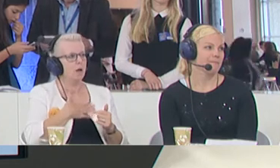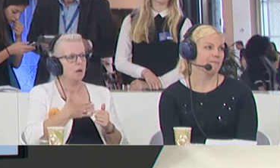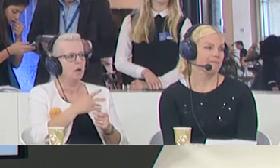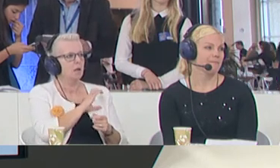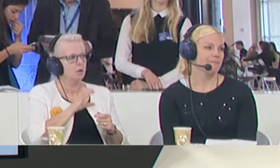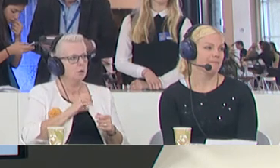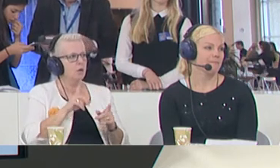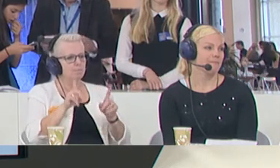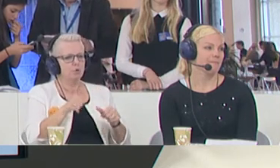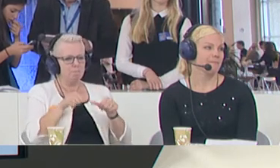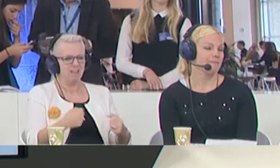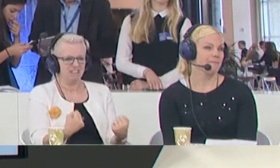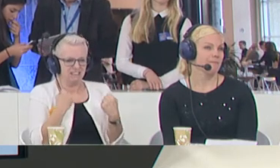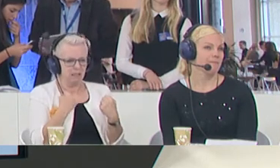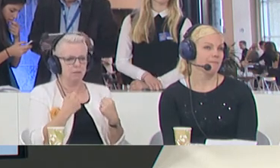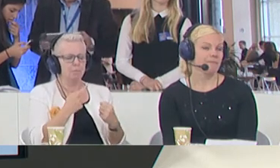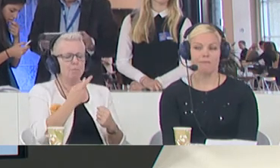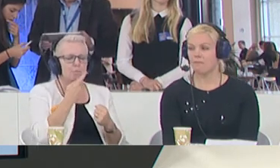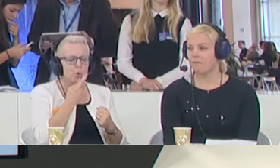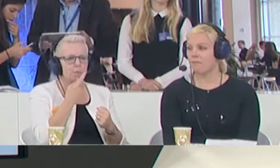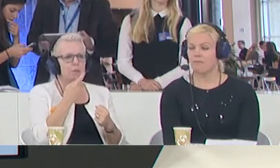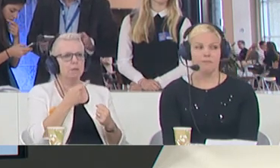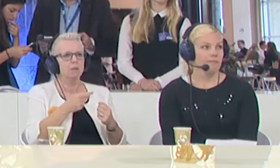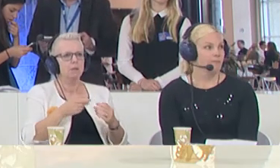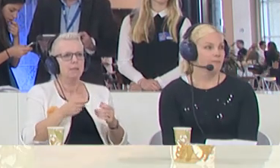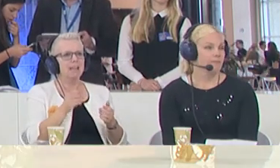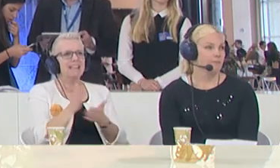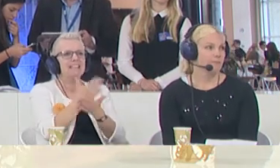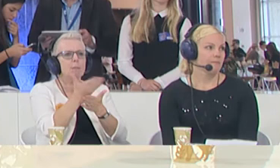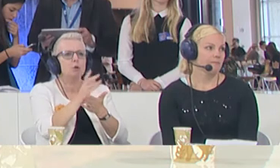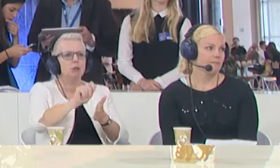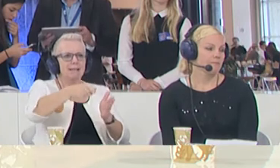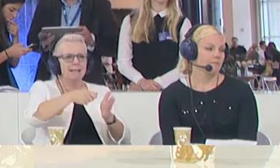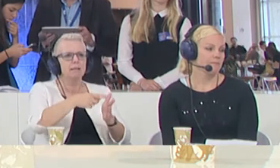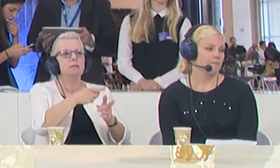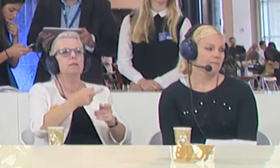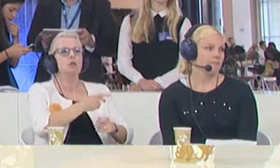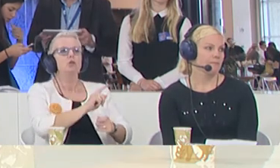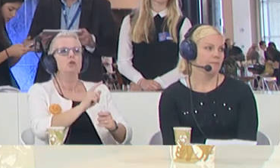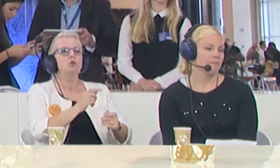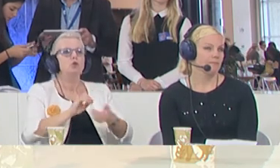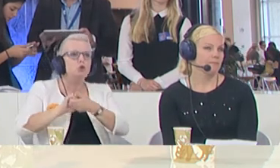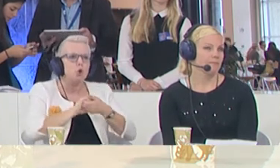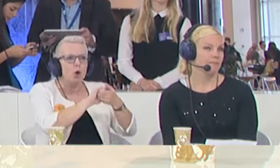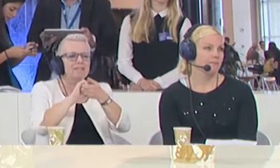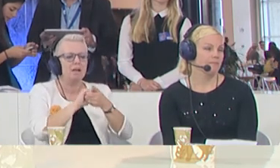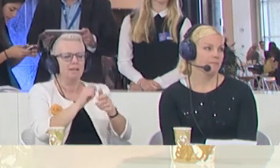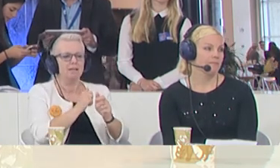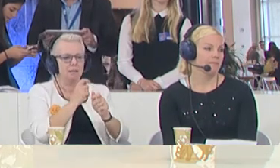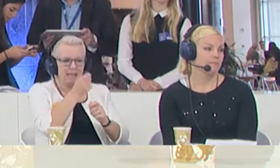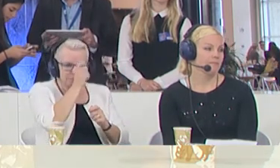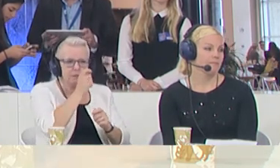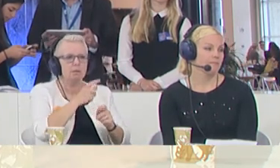Commission should stay strong on the distribution key and make sure that solidarity is respected, that all member states